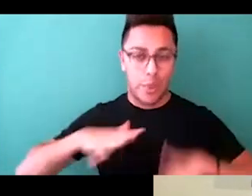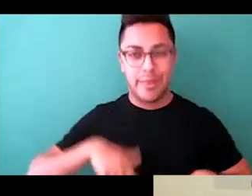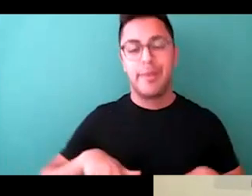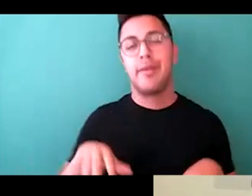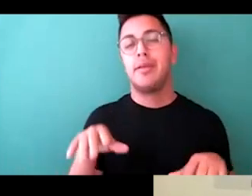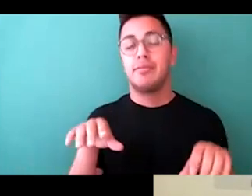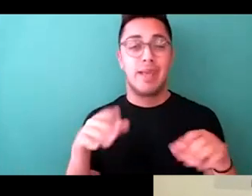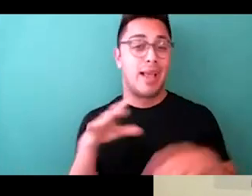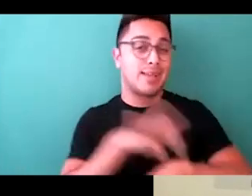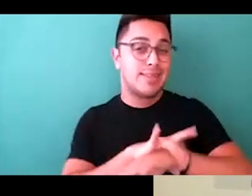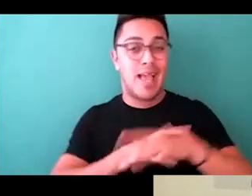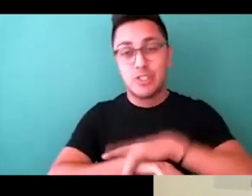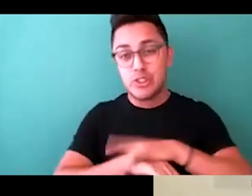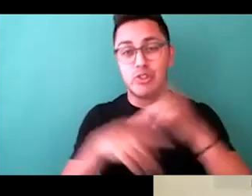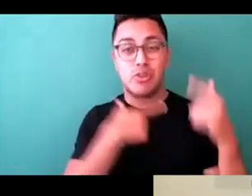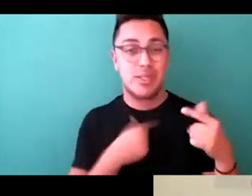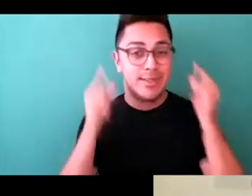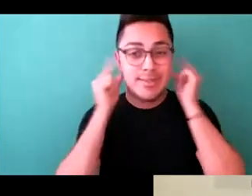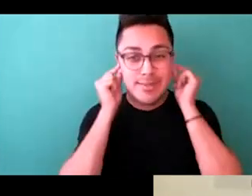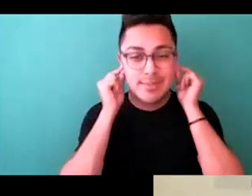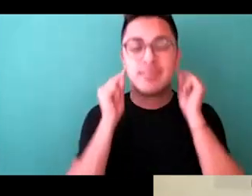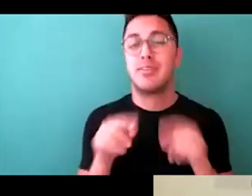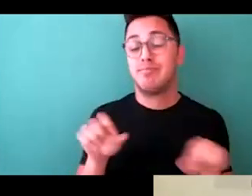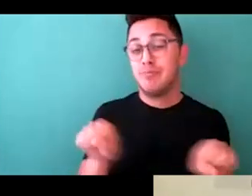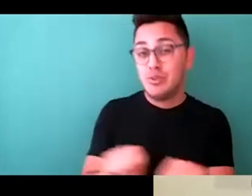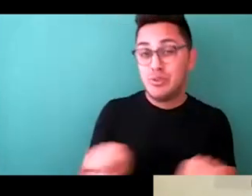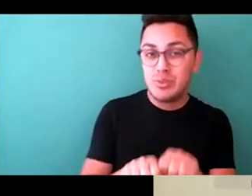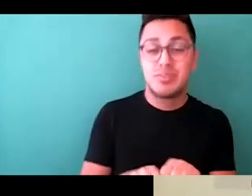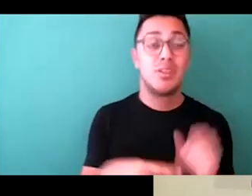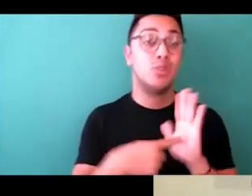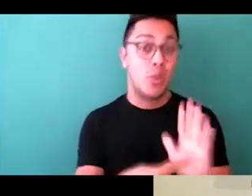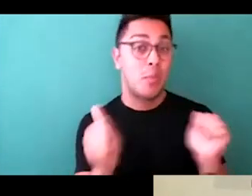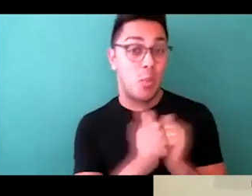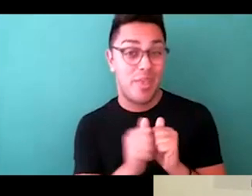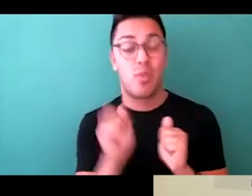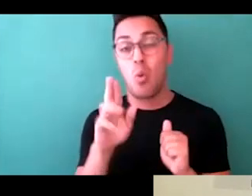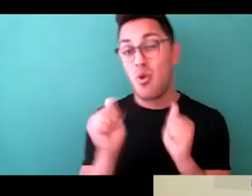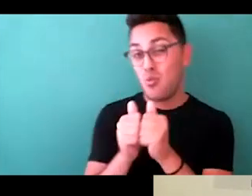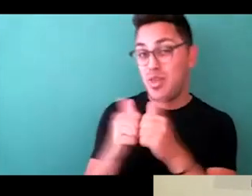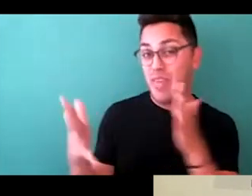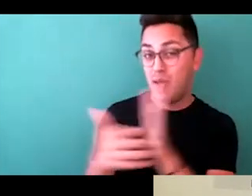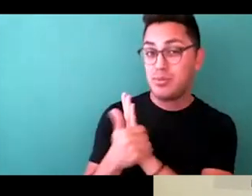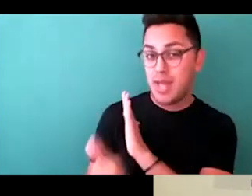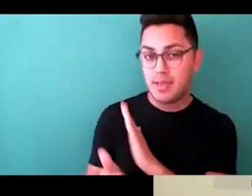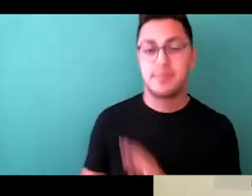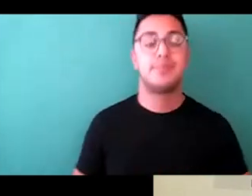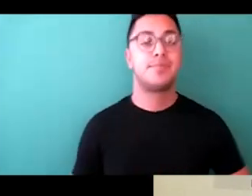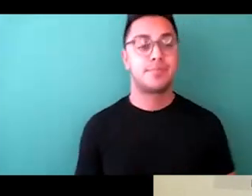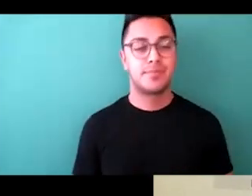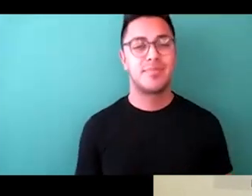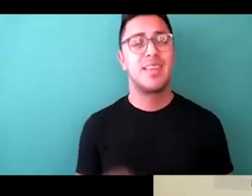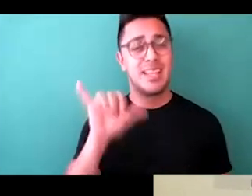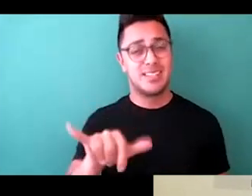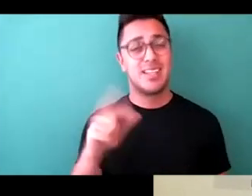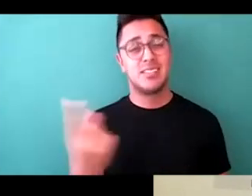to either show them with or without a talent. And is it something that has